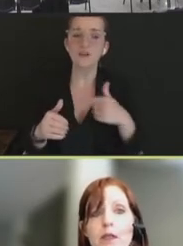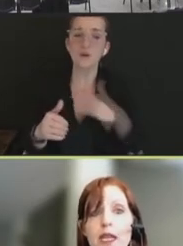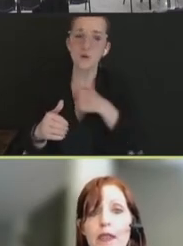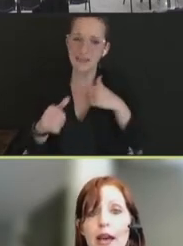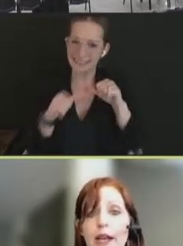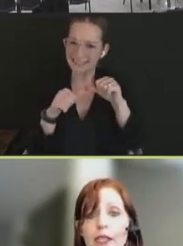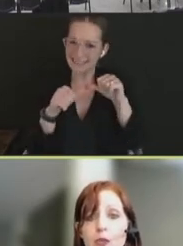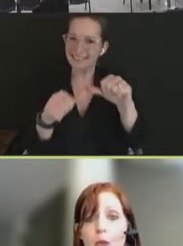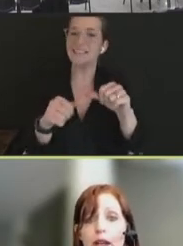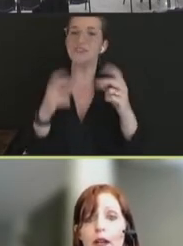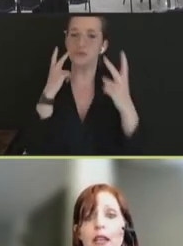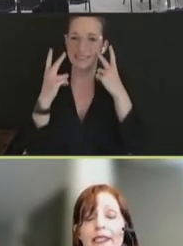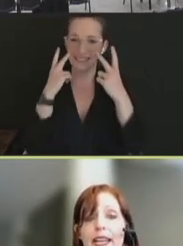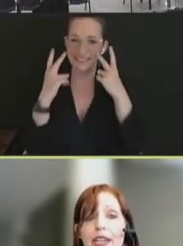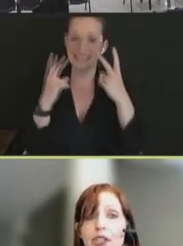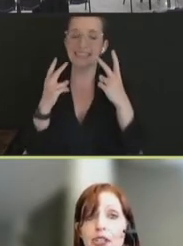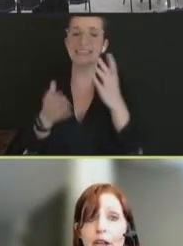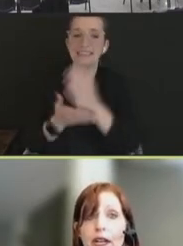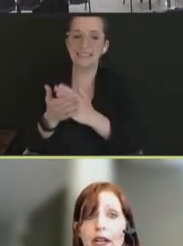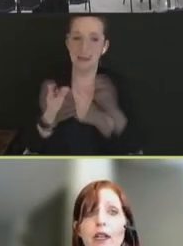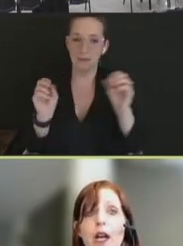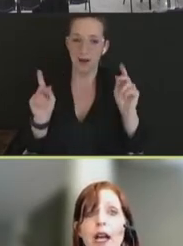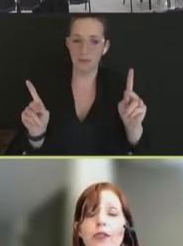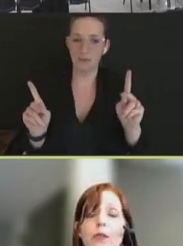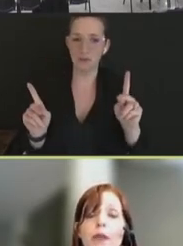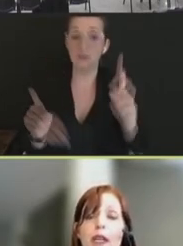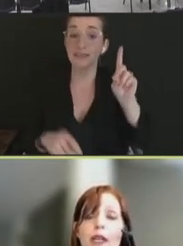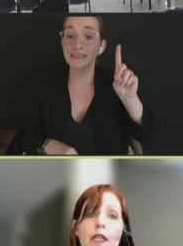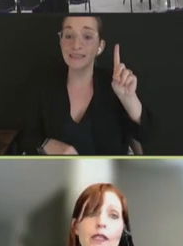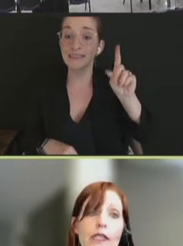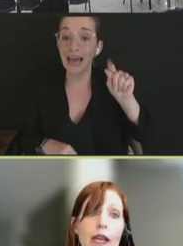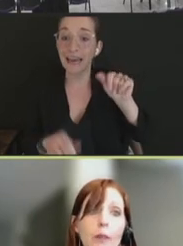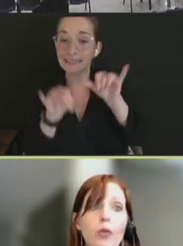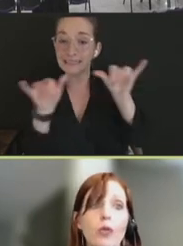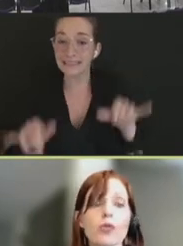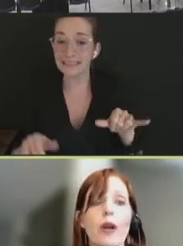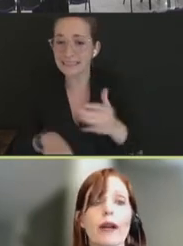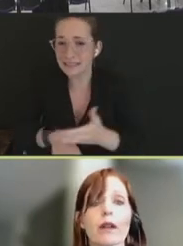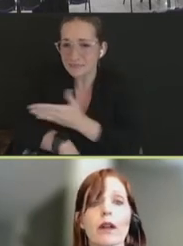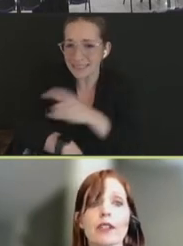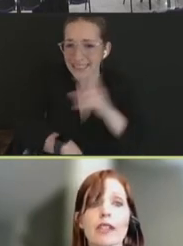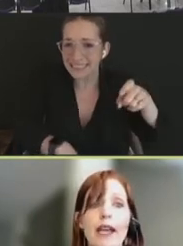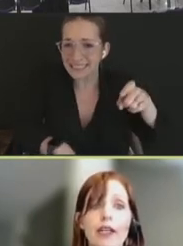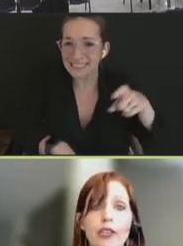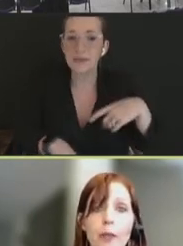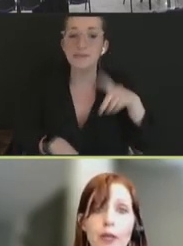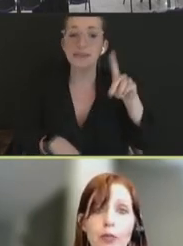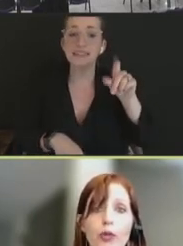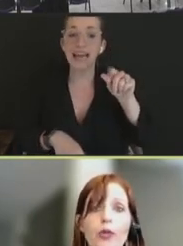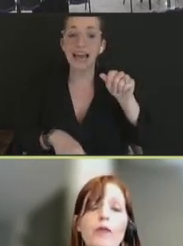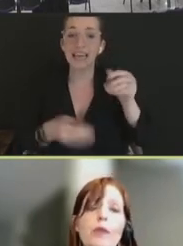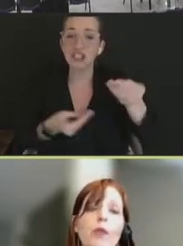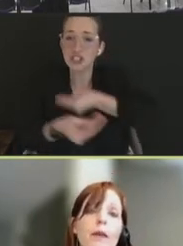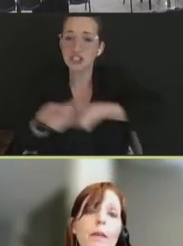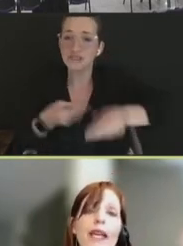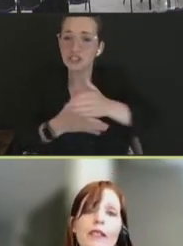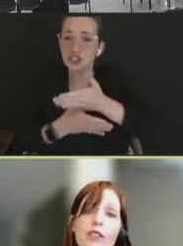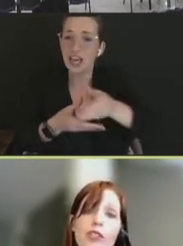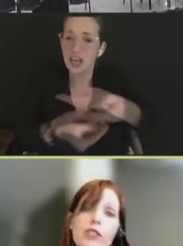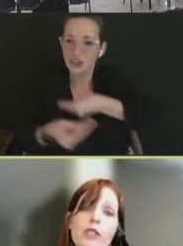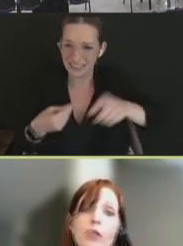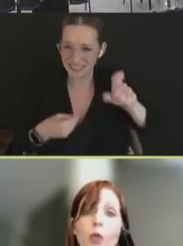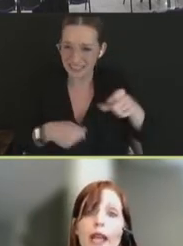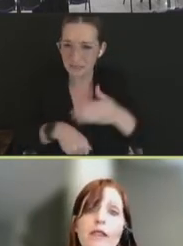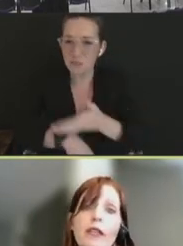systems in that as well and data sharing. And there are many examples where our data could be improved and we can make